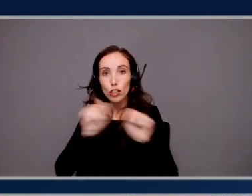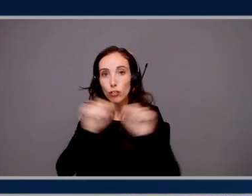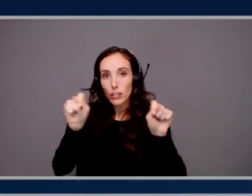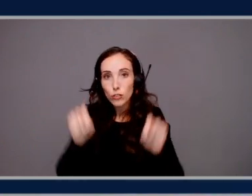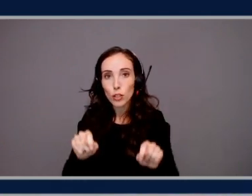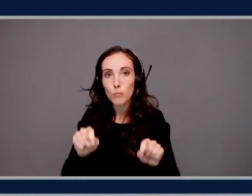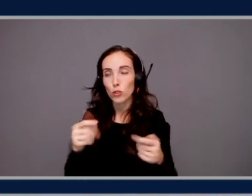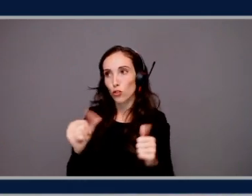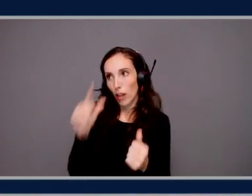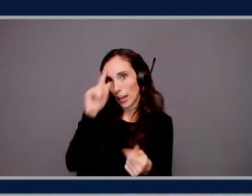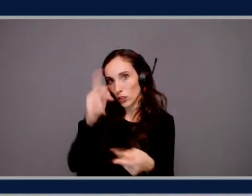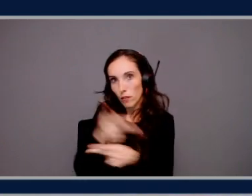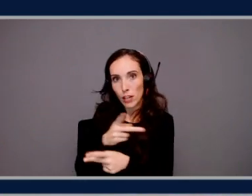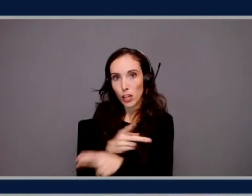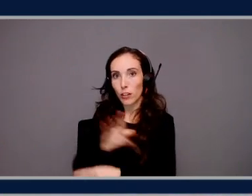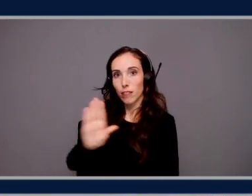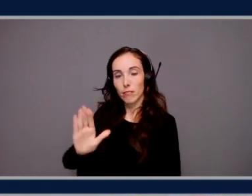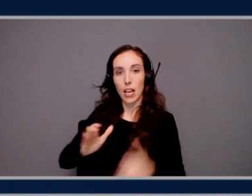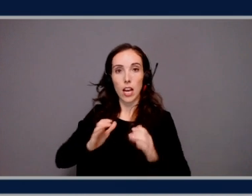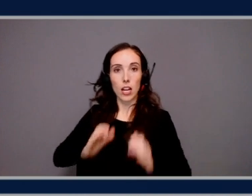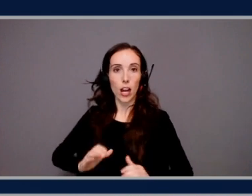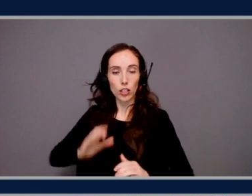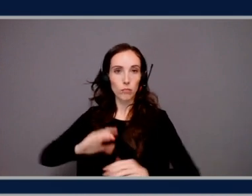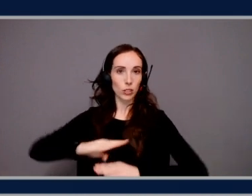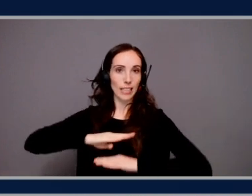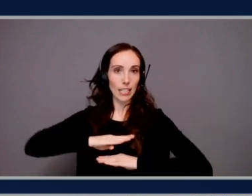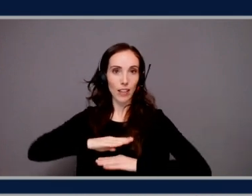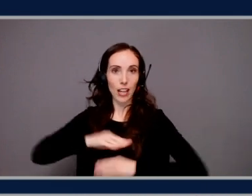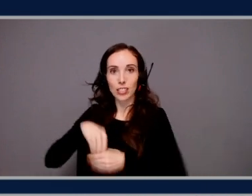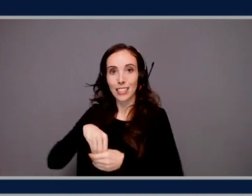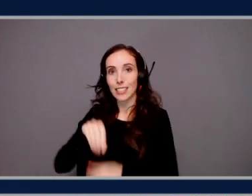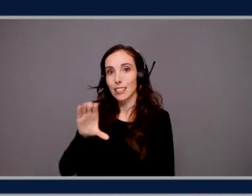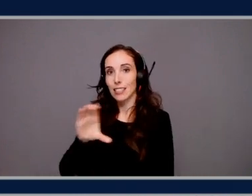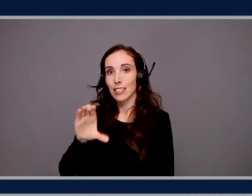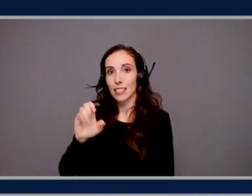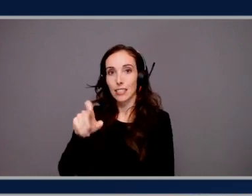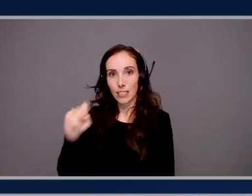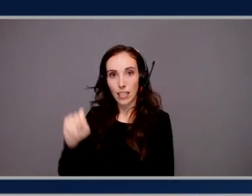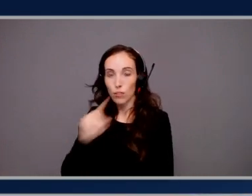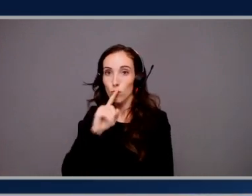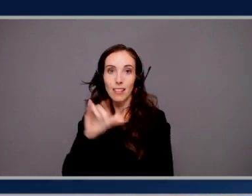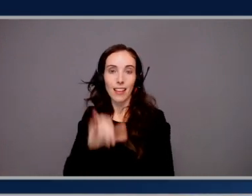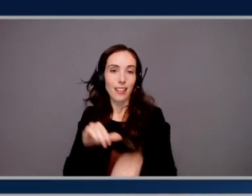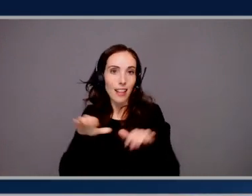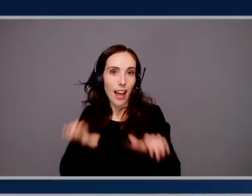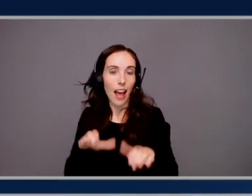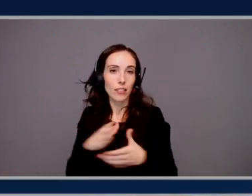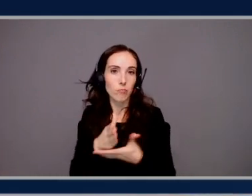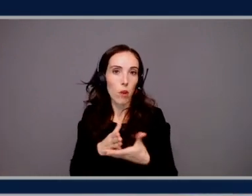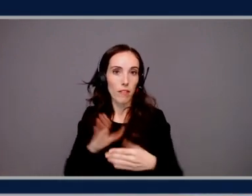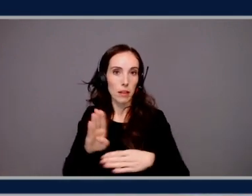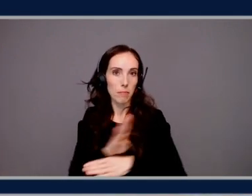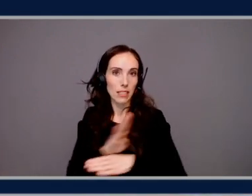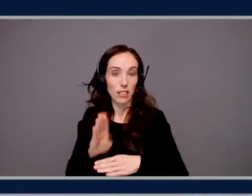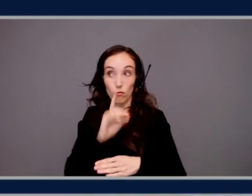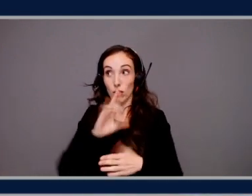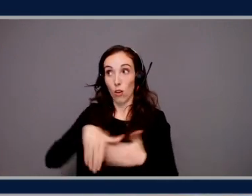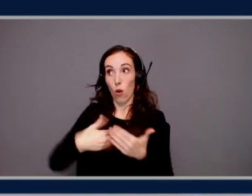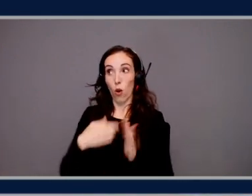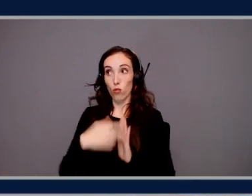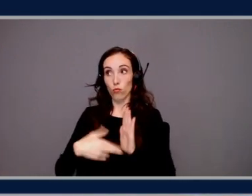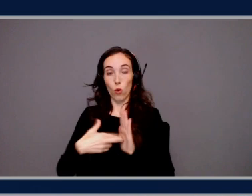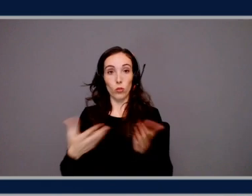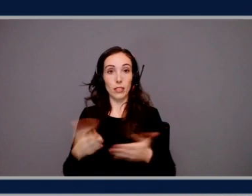figure out customer sentiment and CSAT. Okay. And so this is an active solution in the business that almost all roles in the company have access to today. And it's been